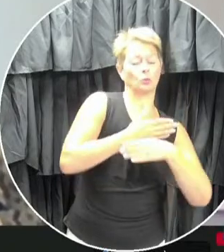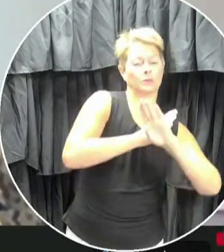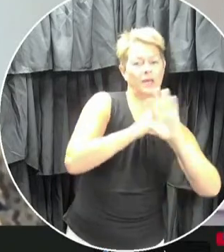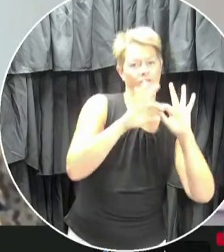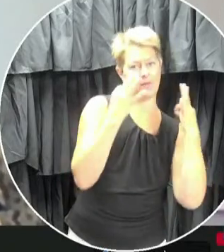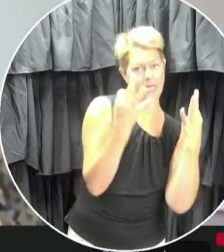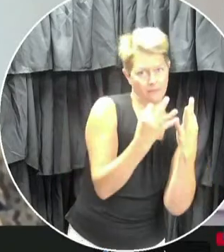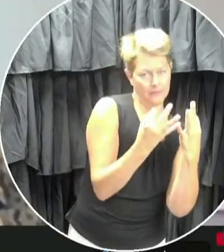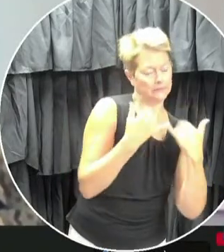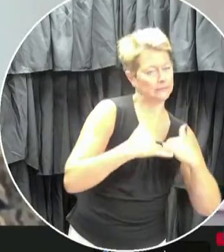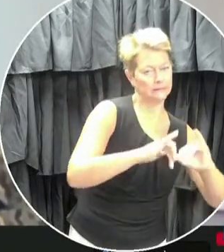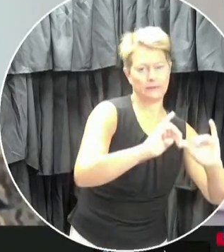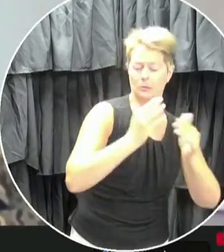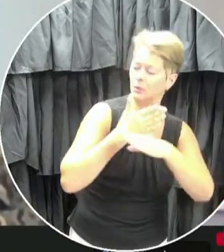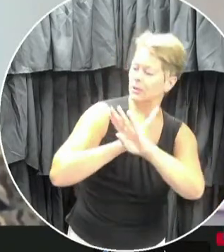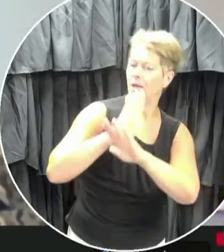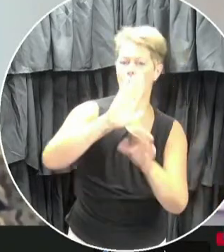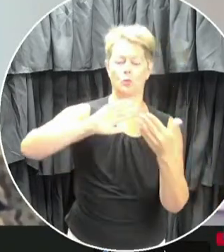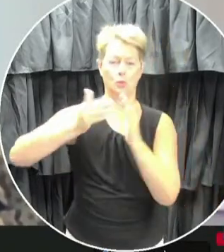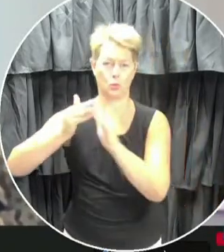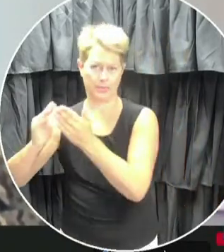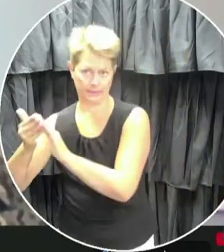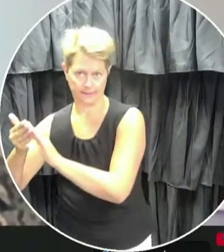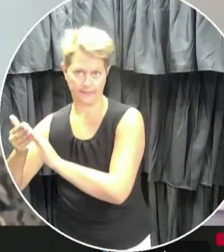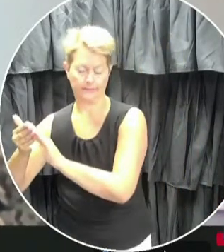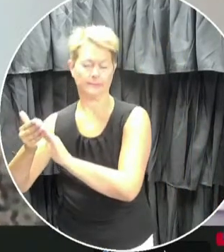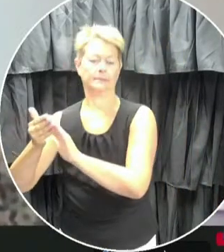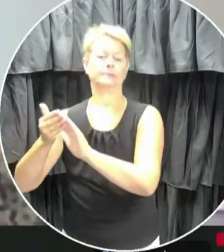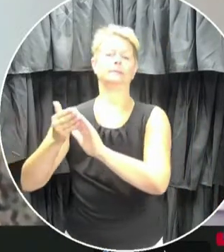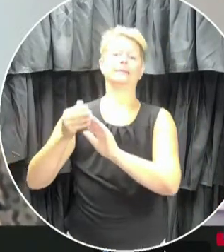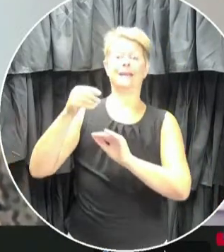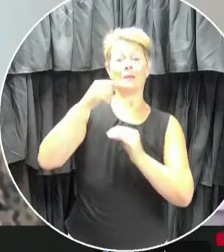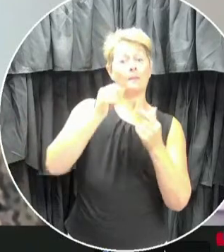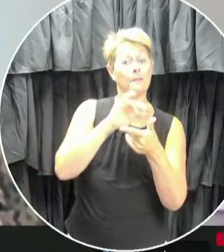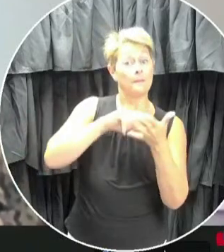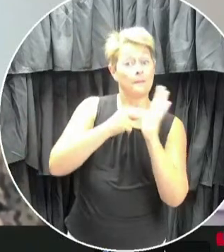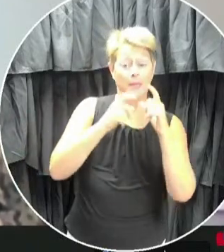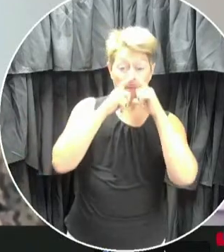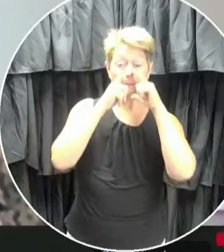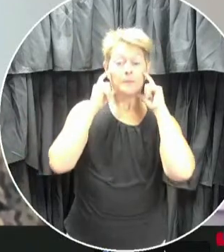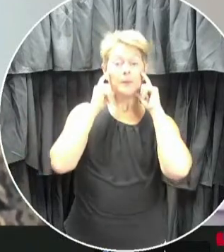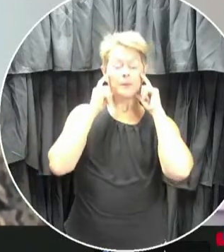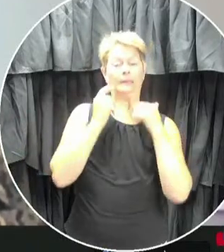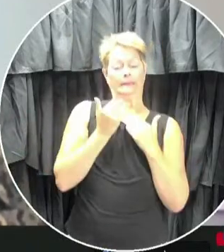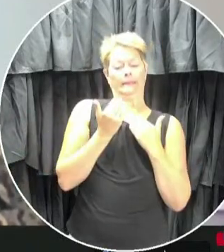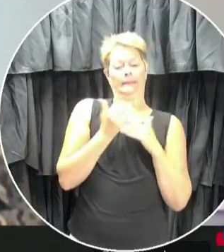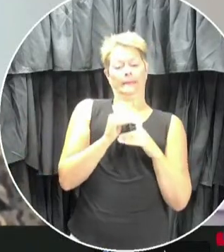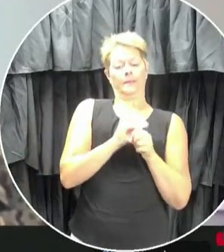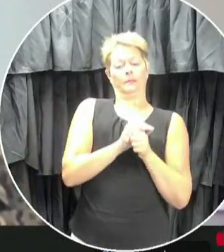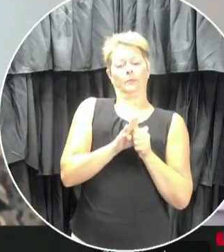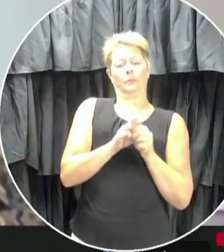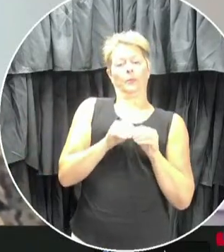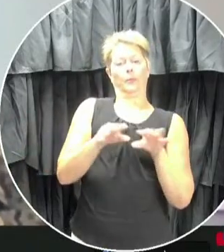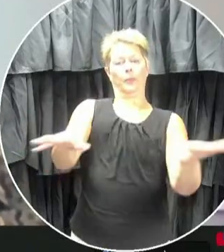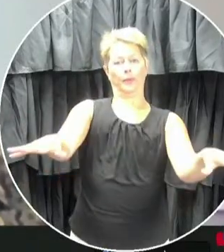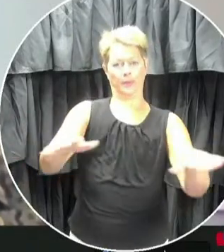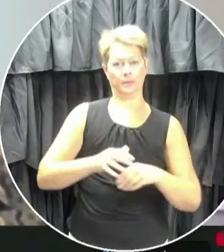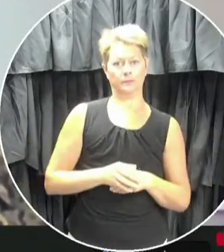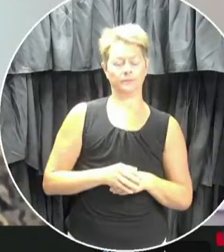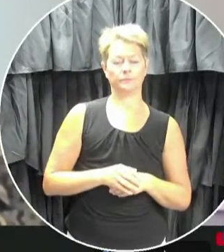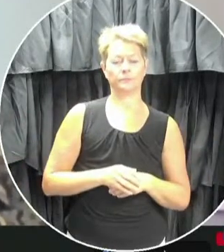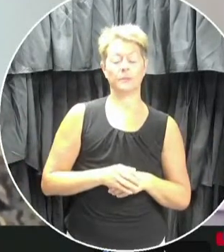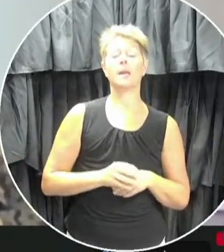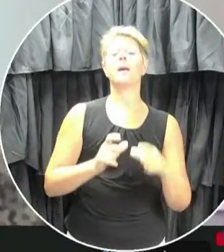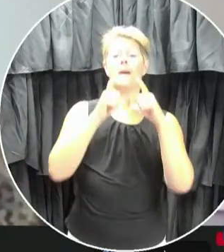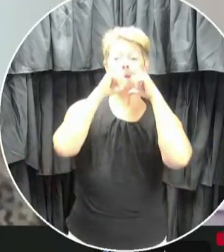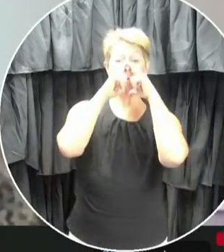families and communities, as when worn properly, they can help to reduce the spread of COVID-19. Please remember, though, that wearing a non